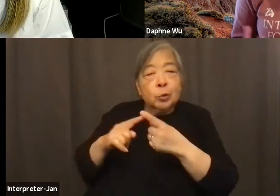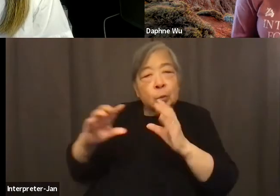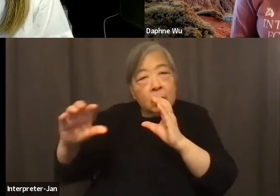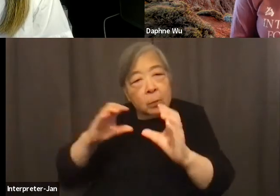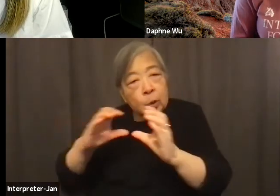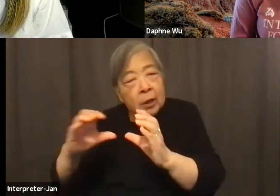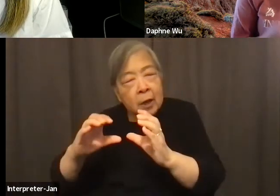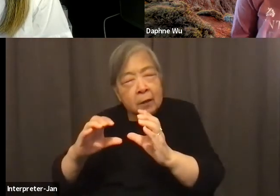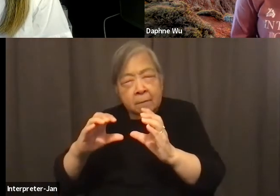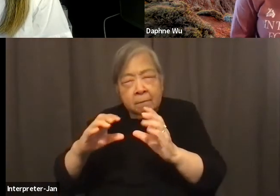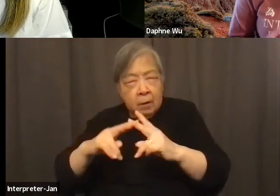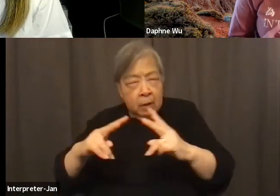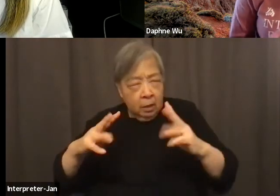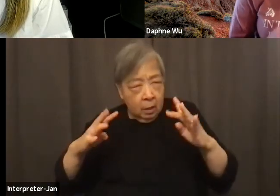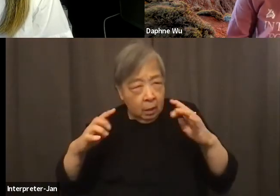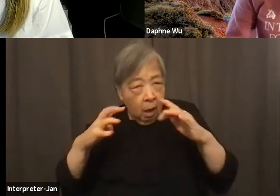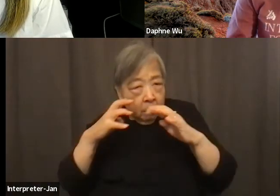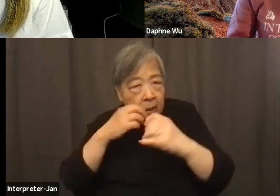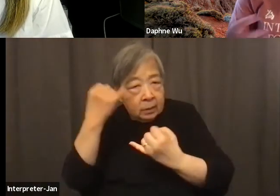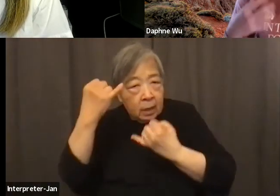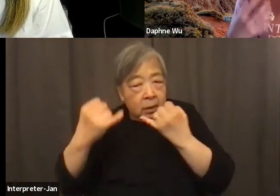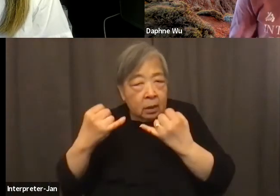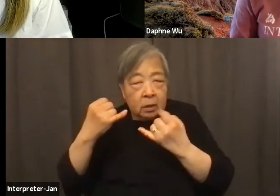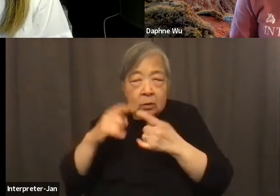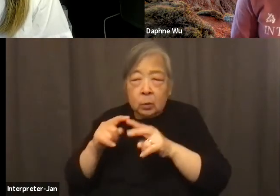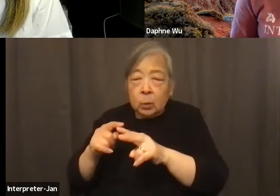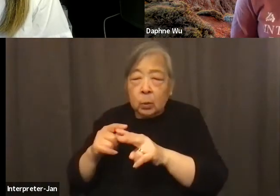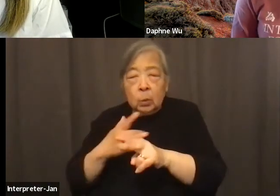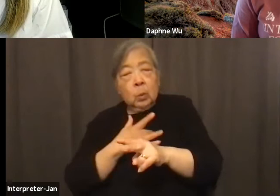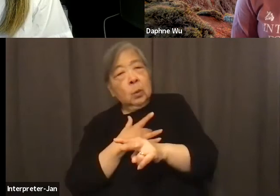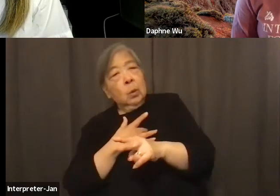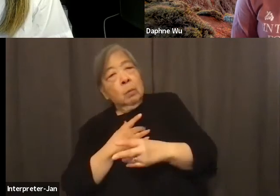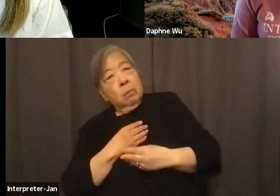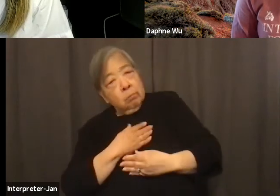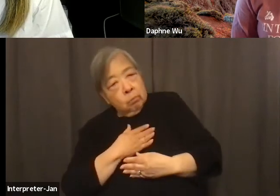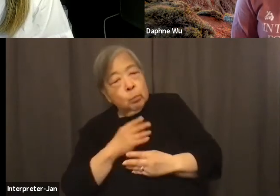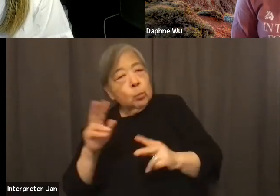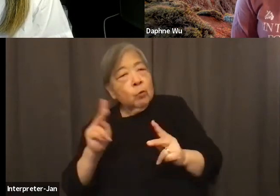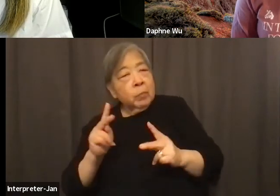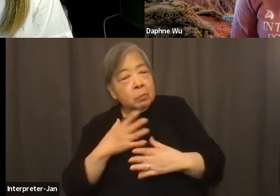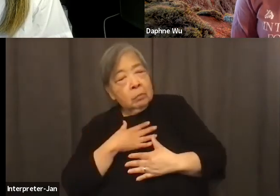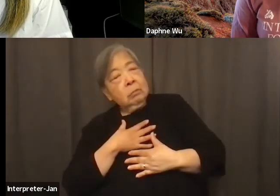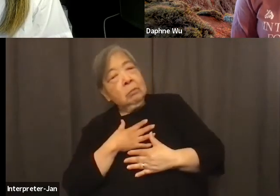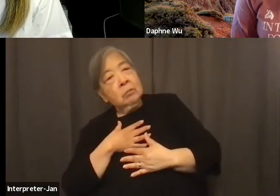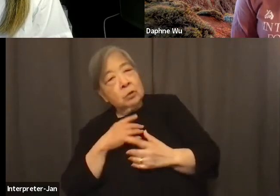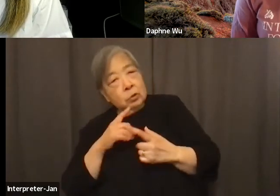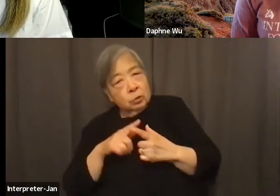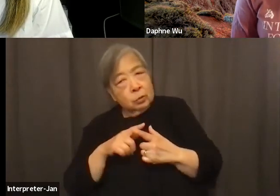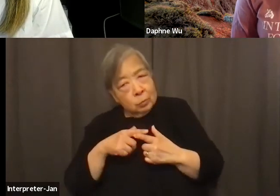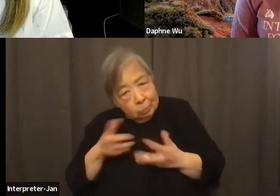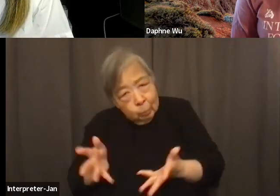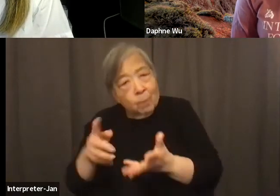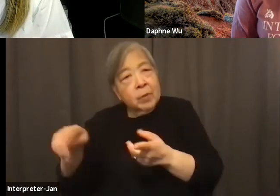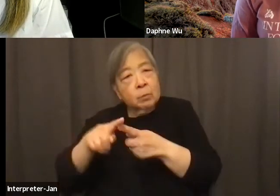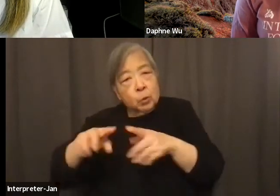you know, ideas to move people, to move them to act. And so, and we've been really